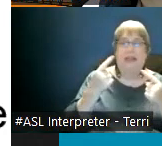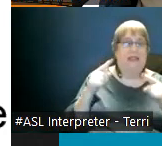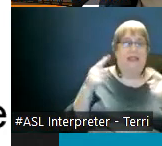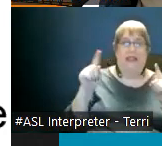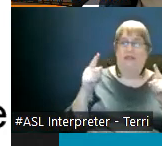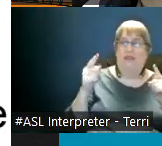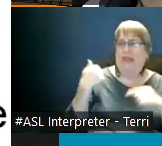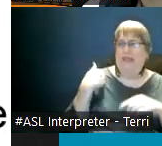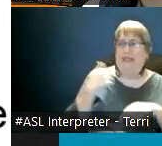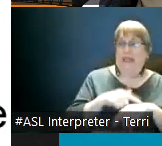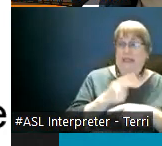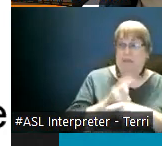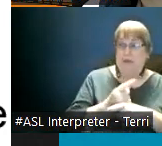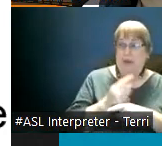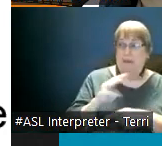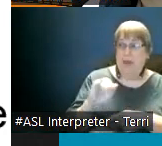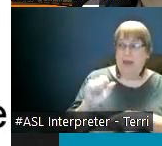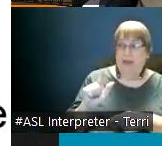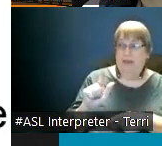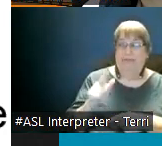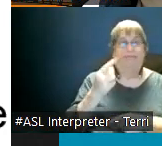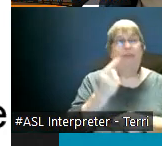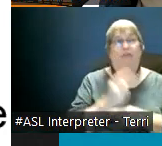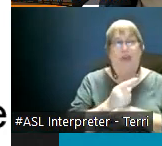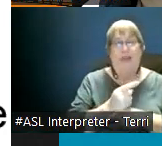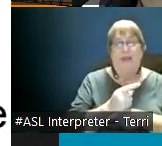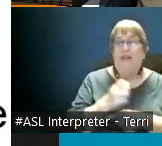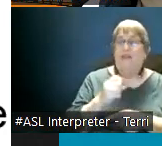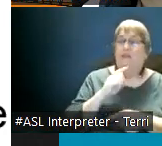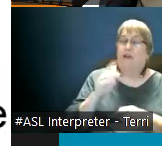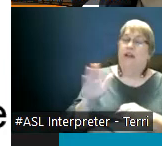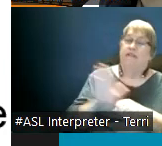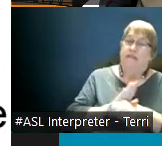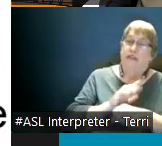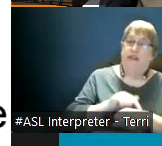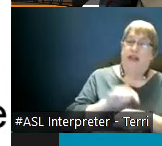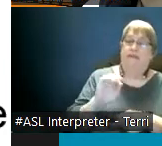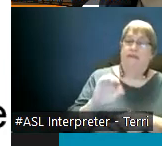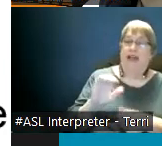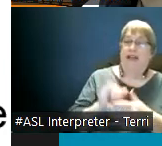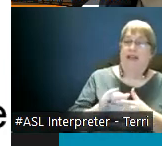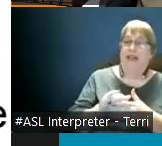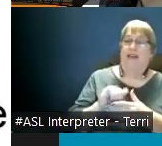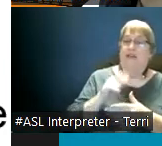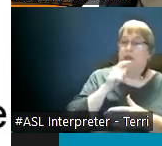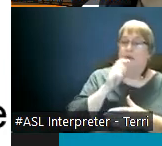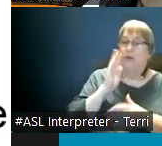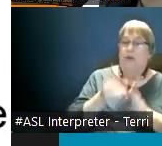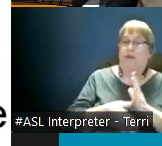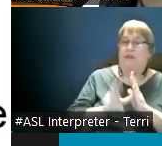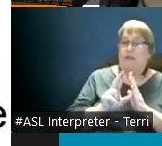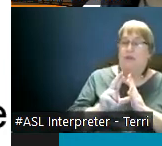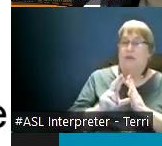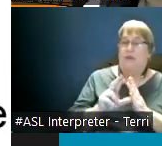remember right yeah that's right and so really it's the full-time faculty who who are reviewing um and